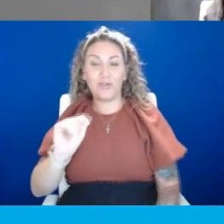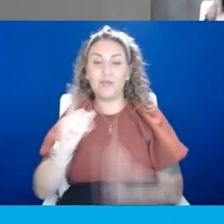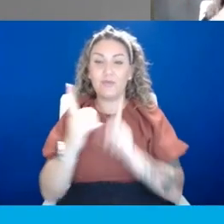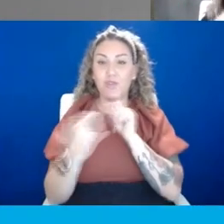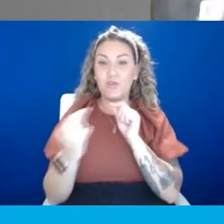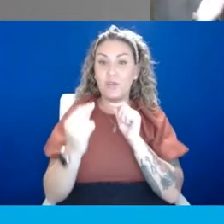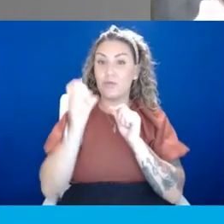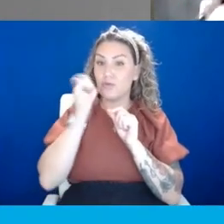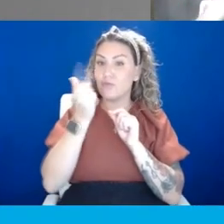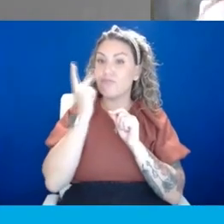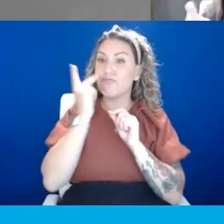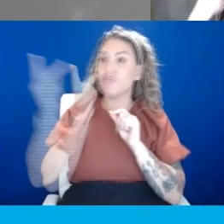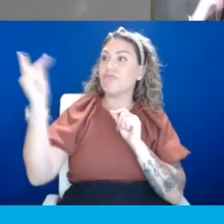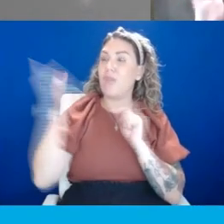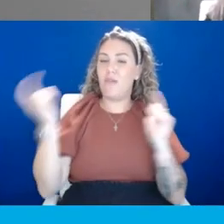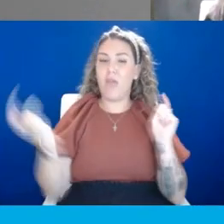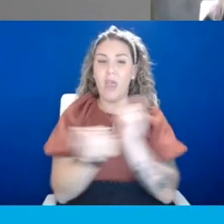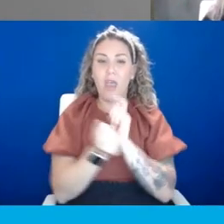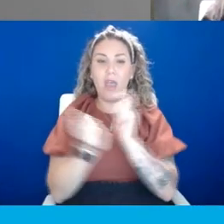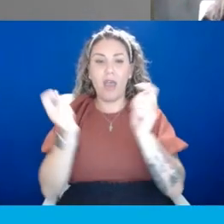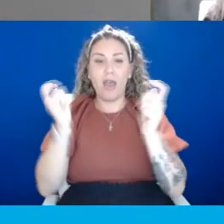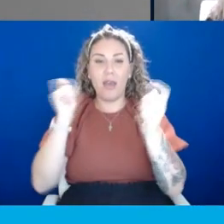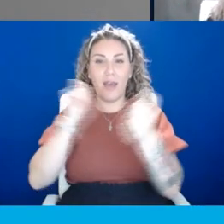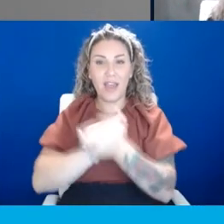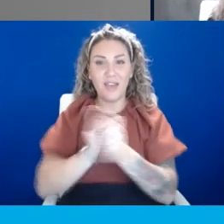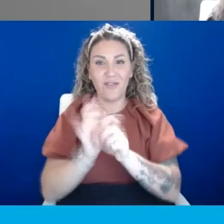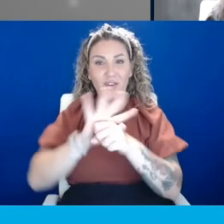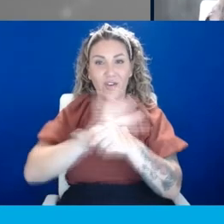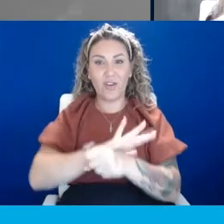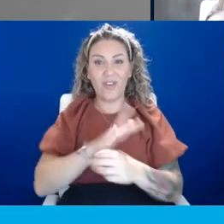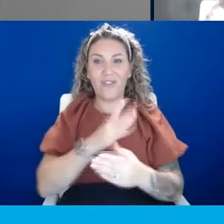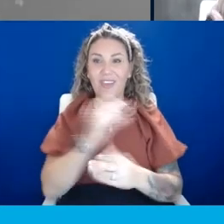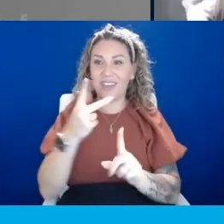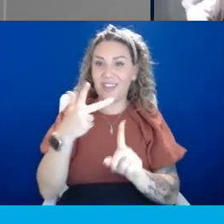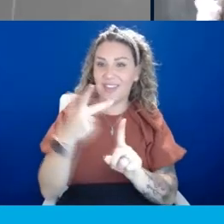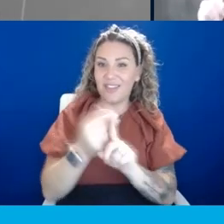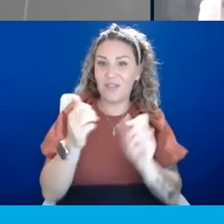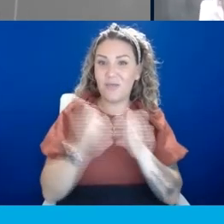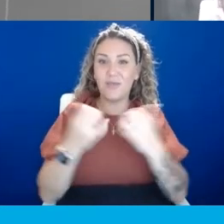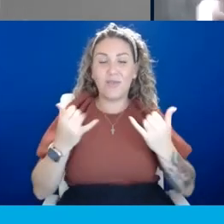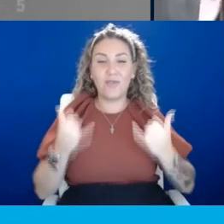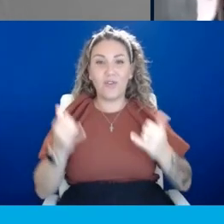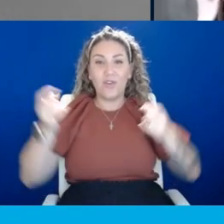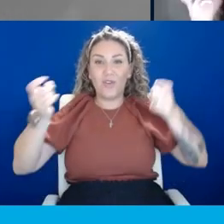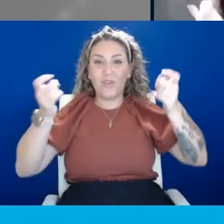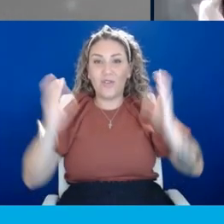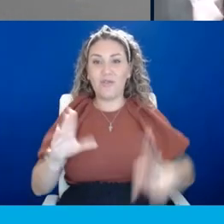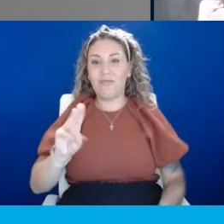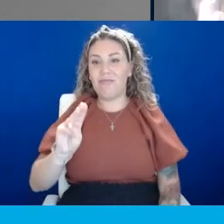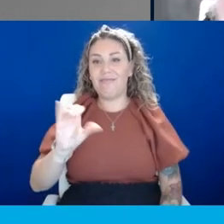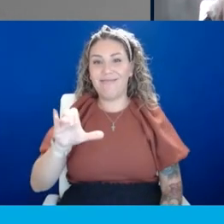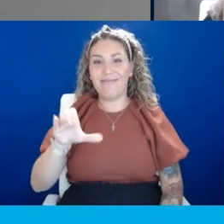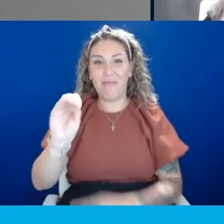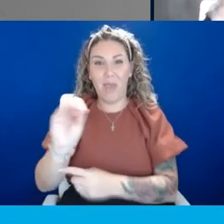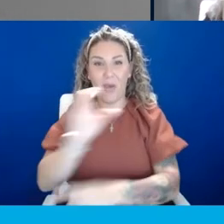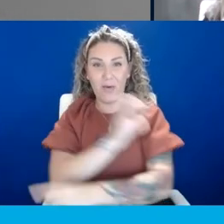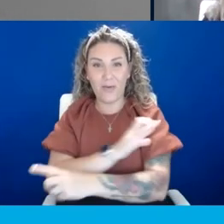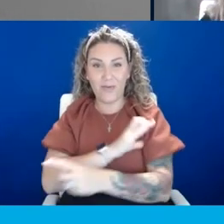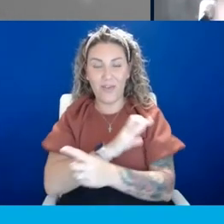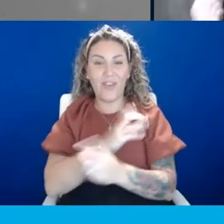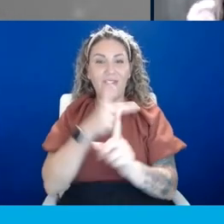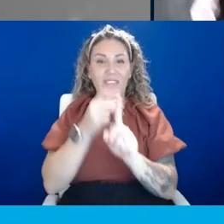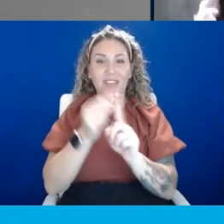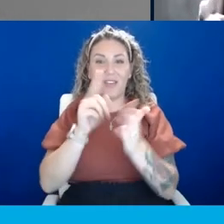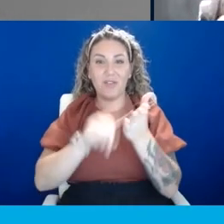evolution of COVID and the vaccine with the current director of Mayo Clinic's Vaccine Research group, Dr.